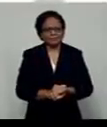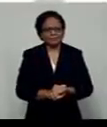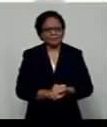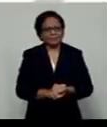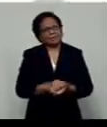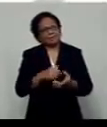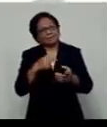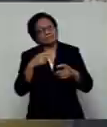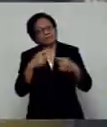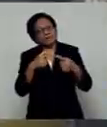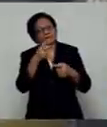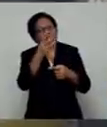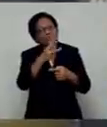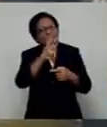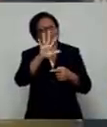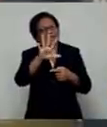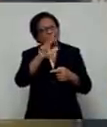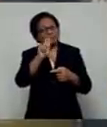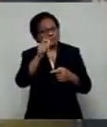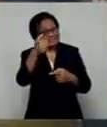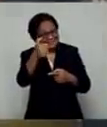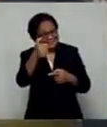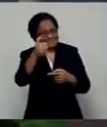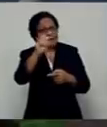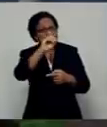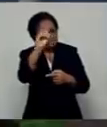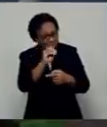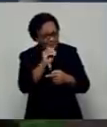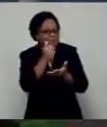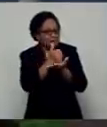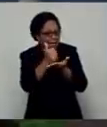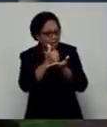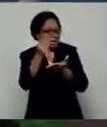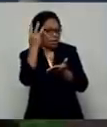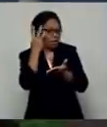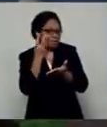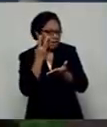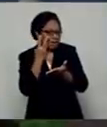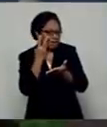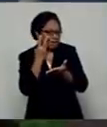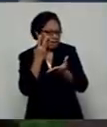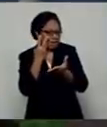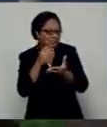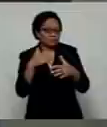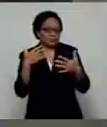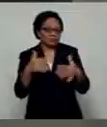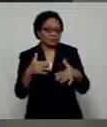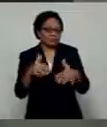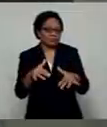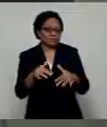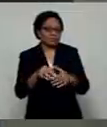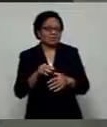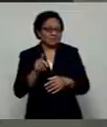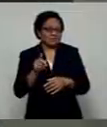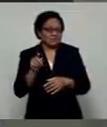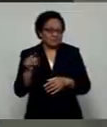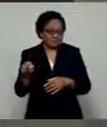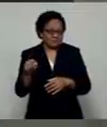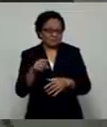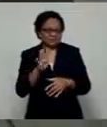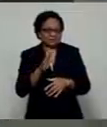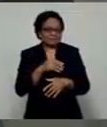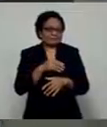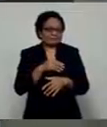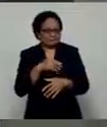about 35.6% which said that they were going, I mean, they were hesitating.